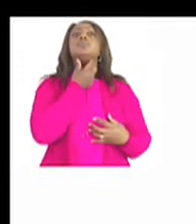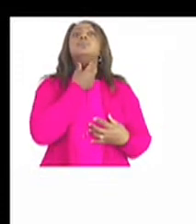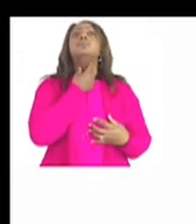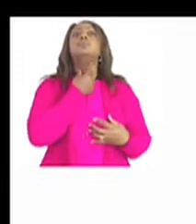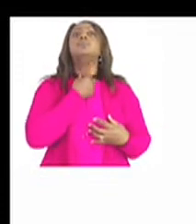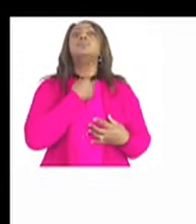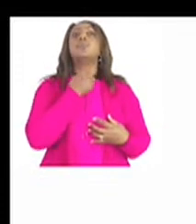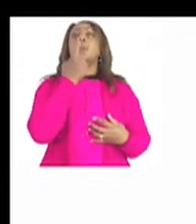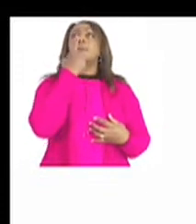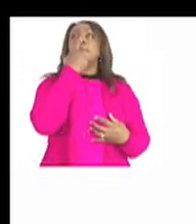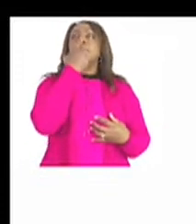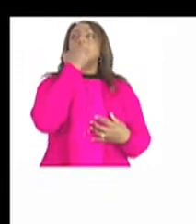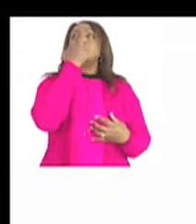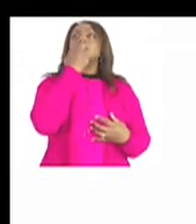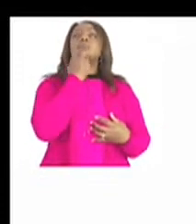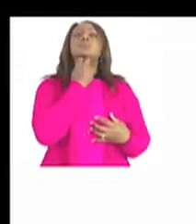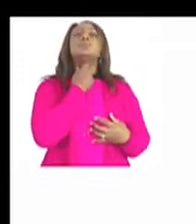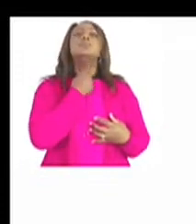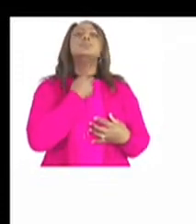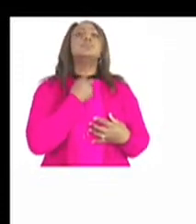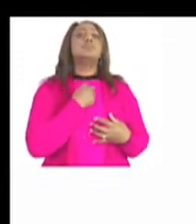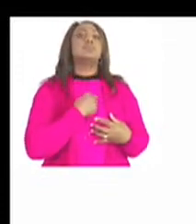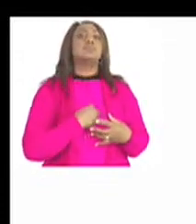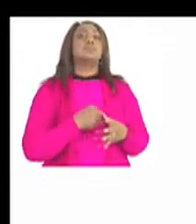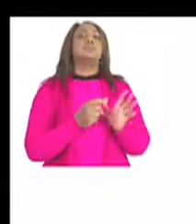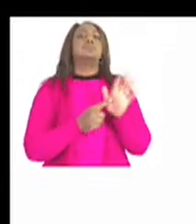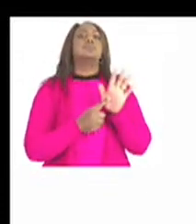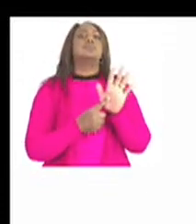the mouth and then the nose